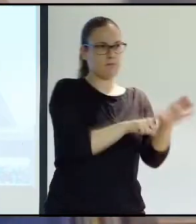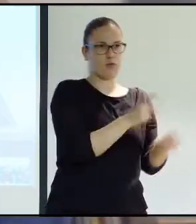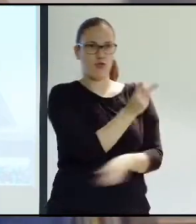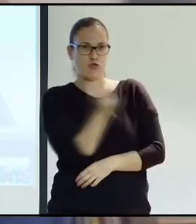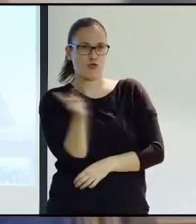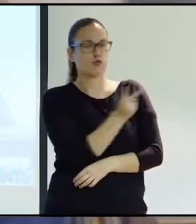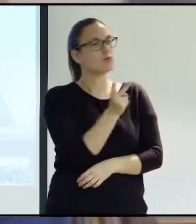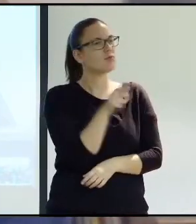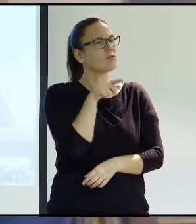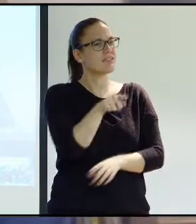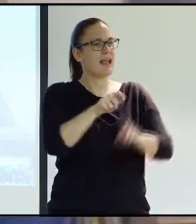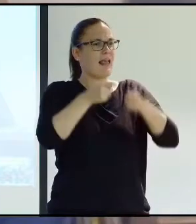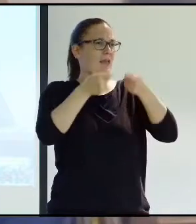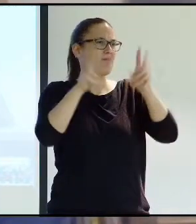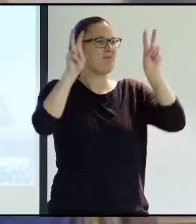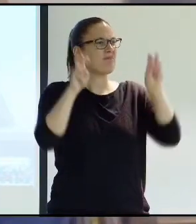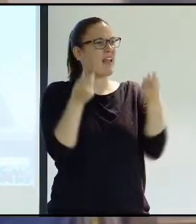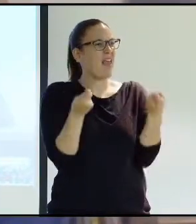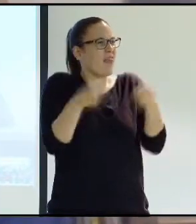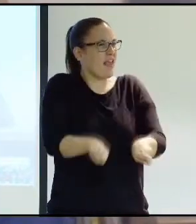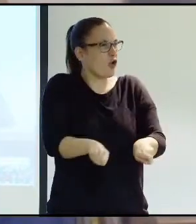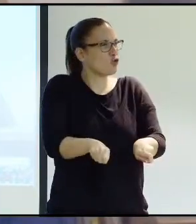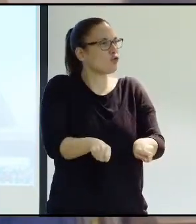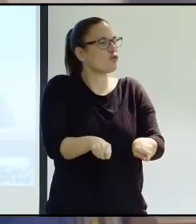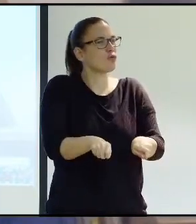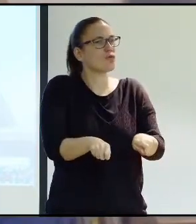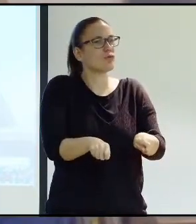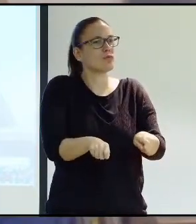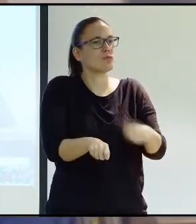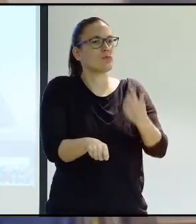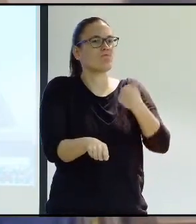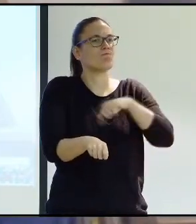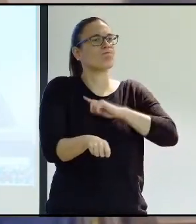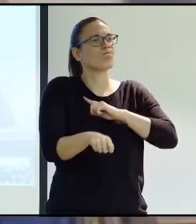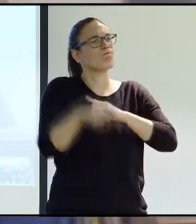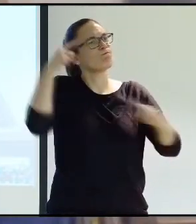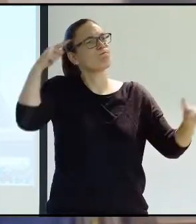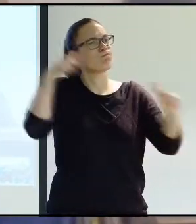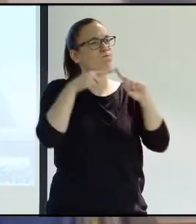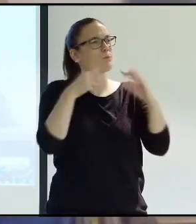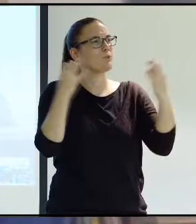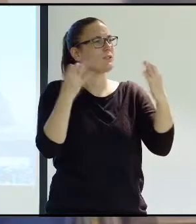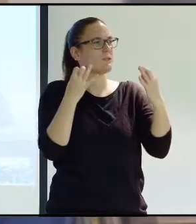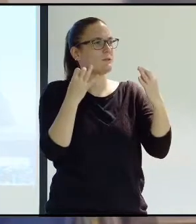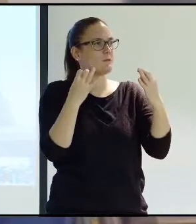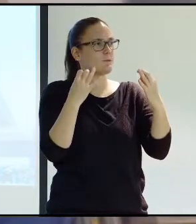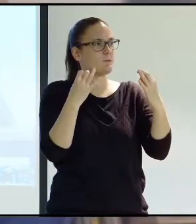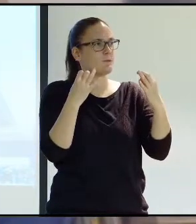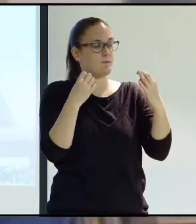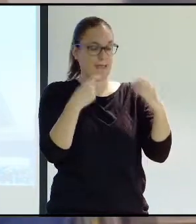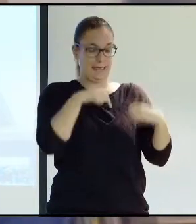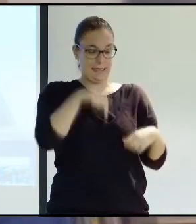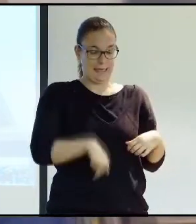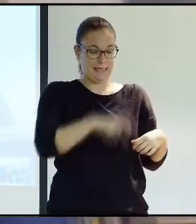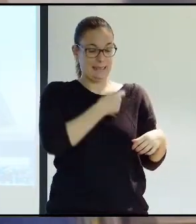And in these sit-ins, what we were trying to achieve was